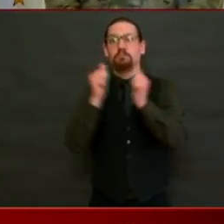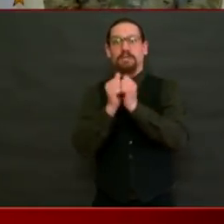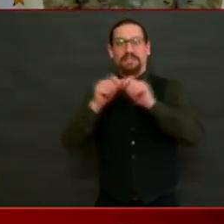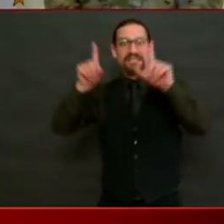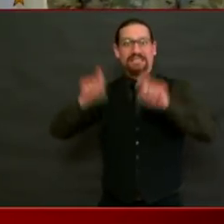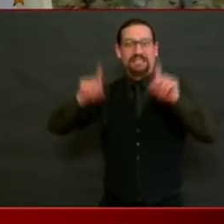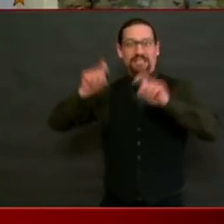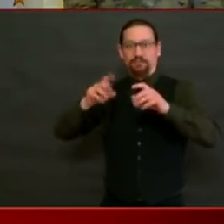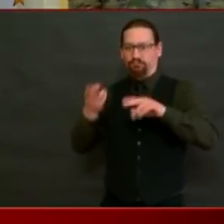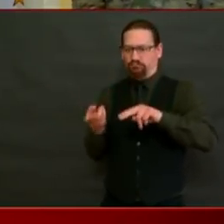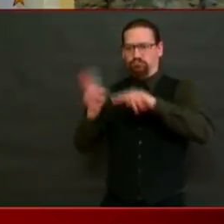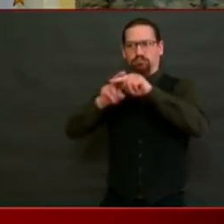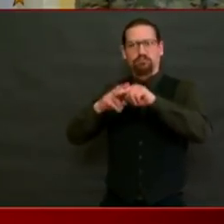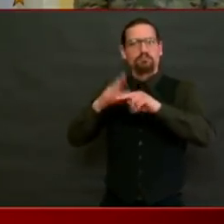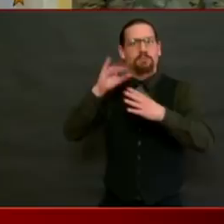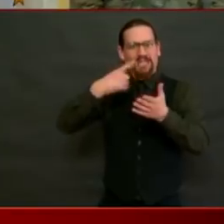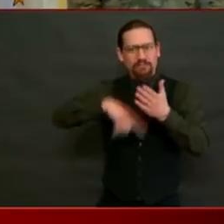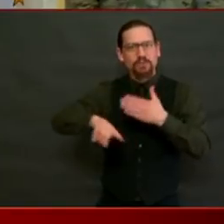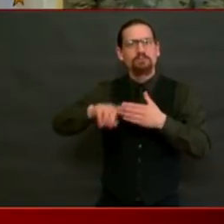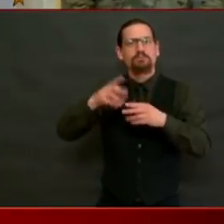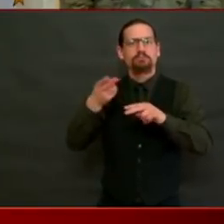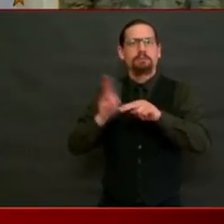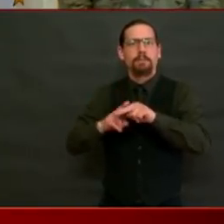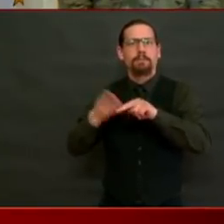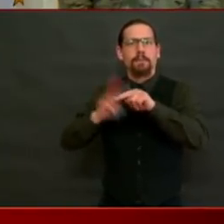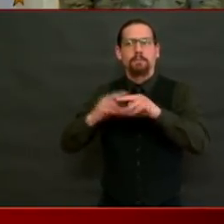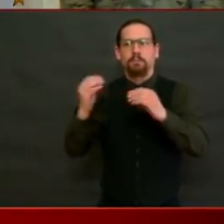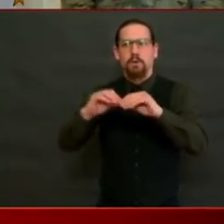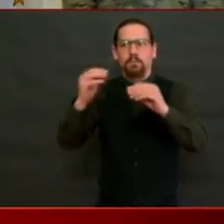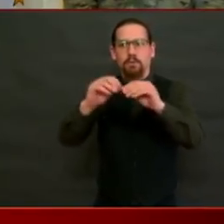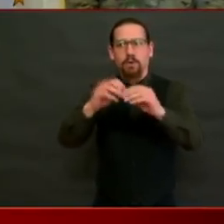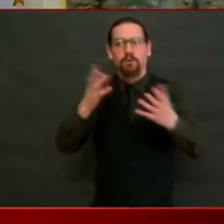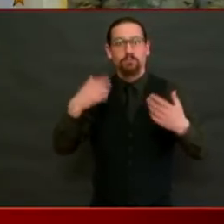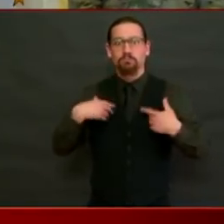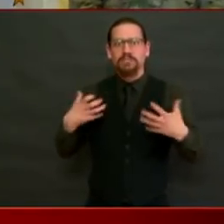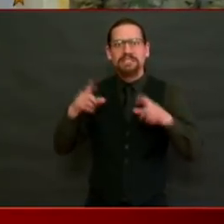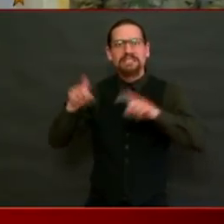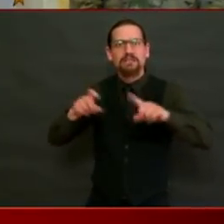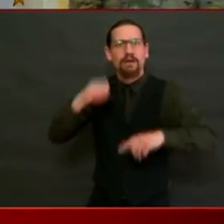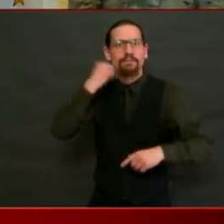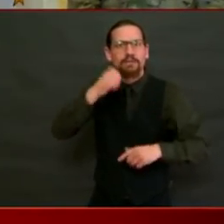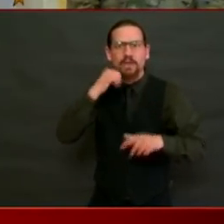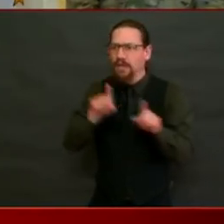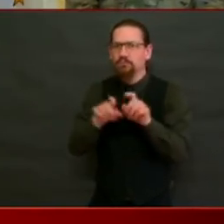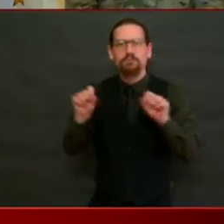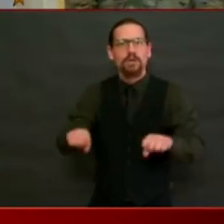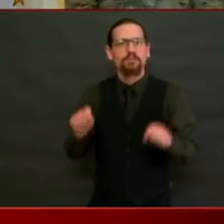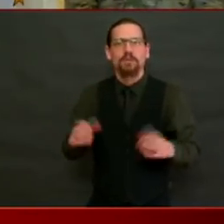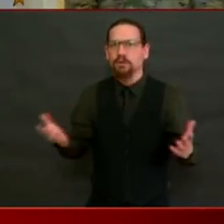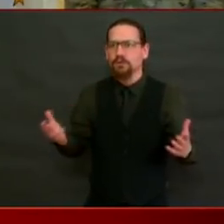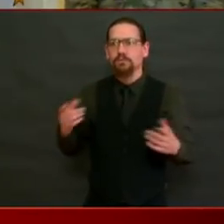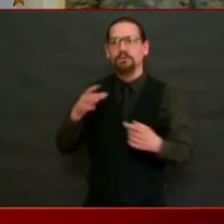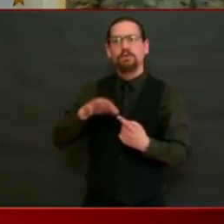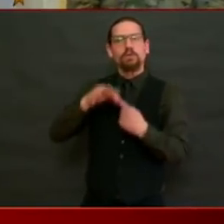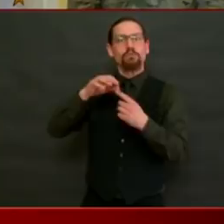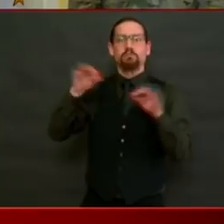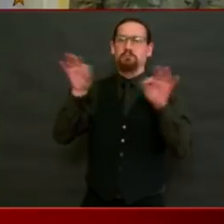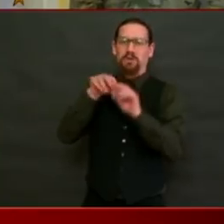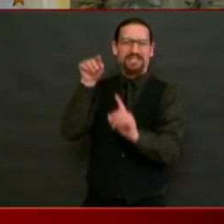there, you know, we want to be testing as many people as possible, most especially in these nursing homes, most especially